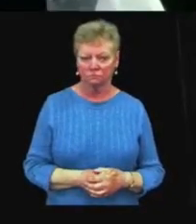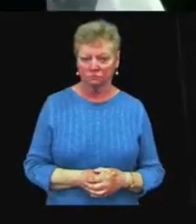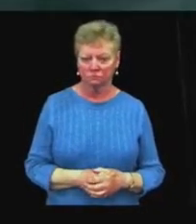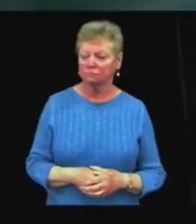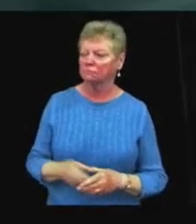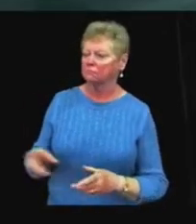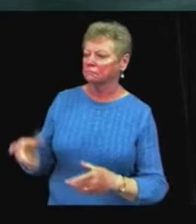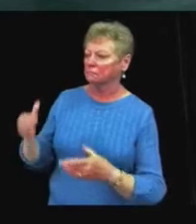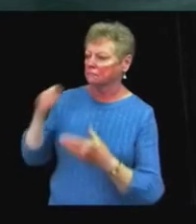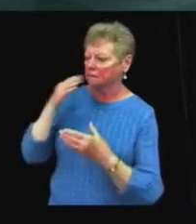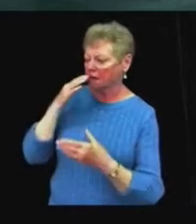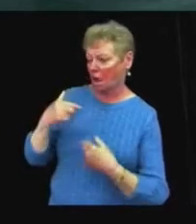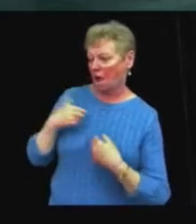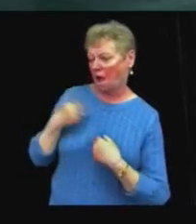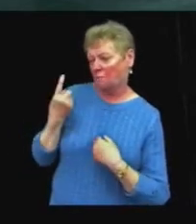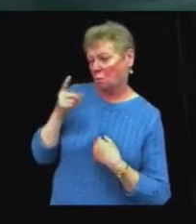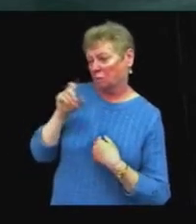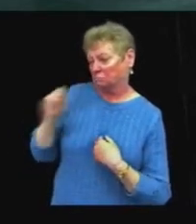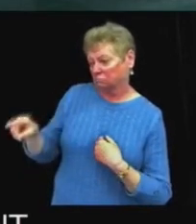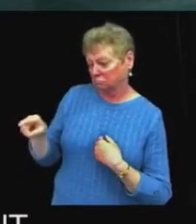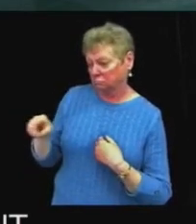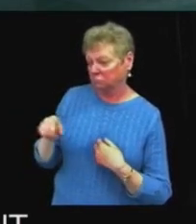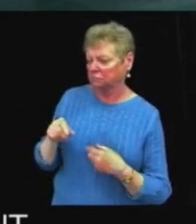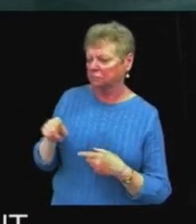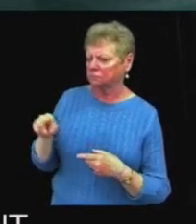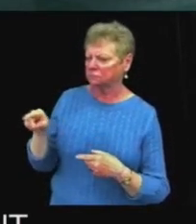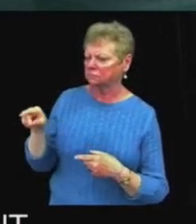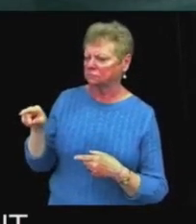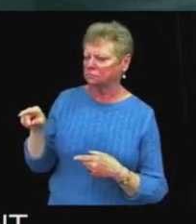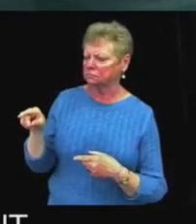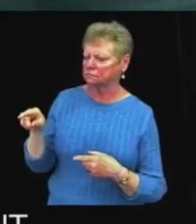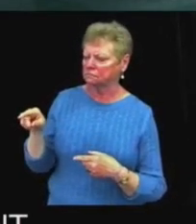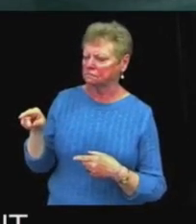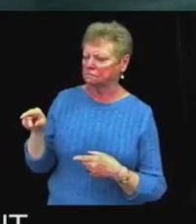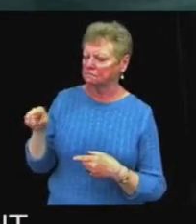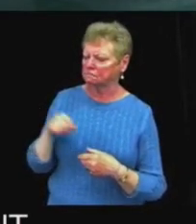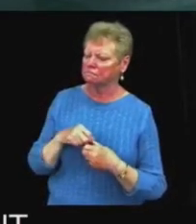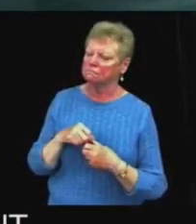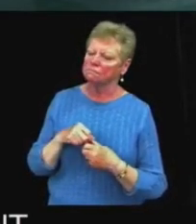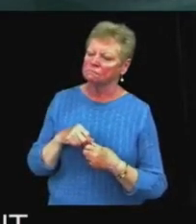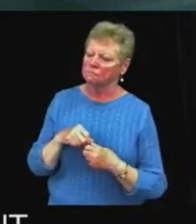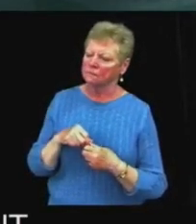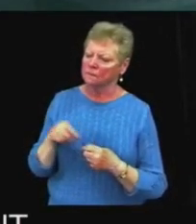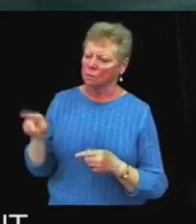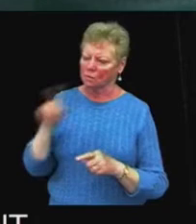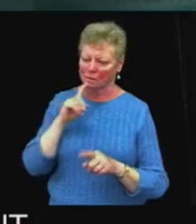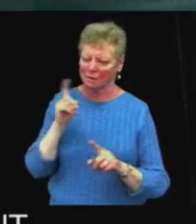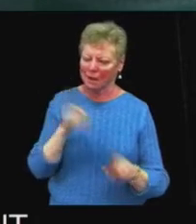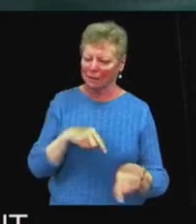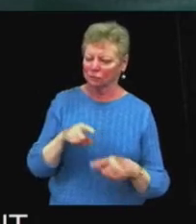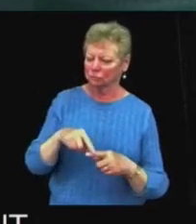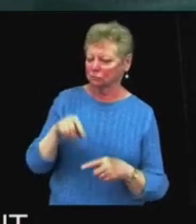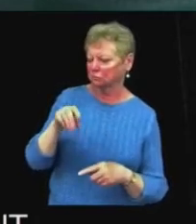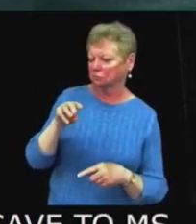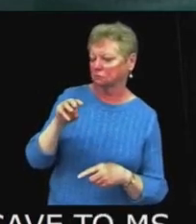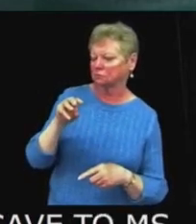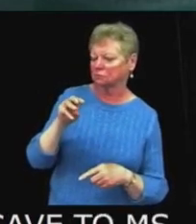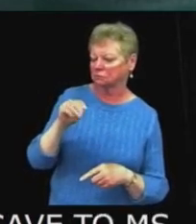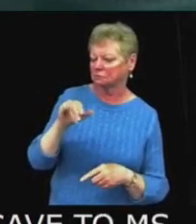you, Staff Sergeant. And I just had one question flowing from the answer you gave to Ms. McPhee. And